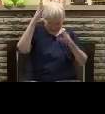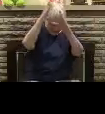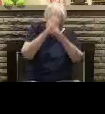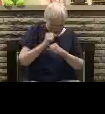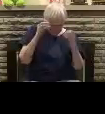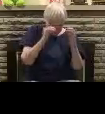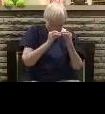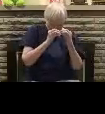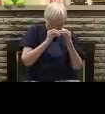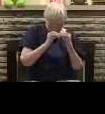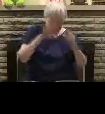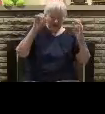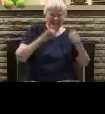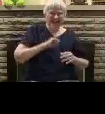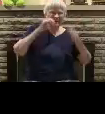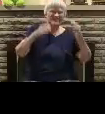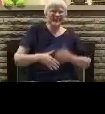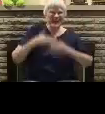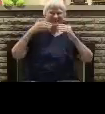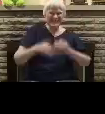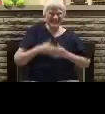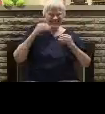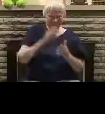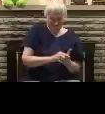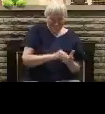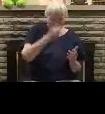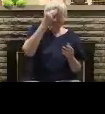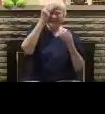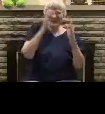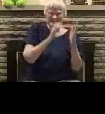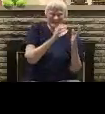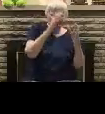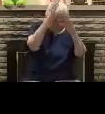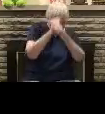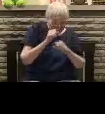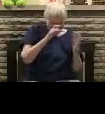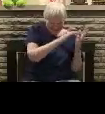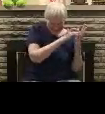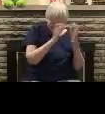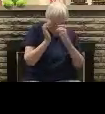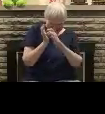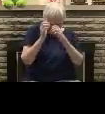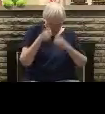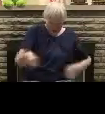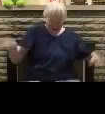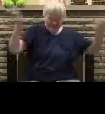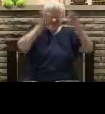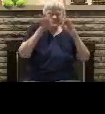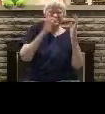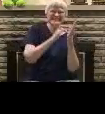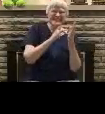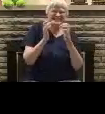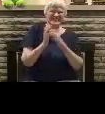for praises we trust Him more I'm so glad I learned to